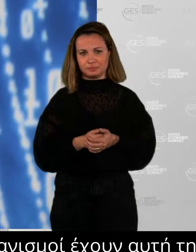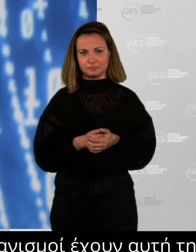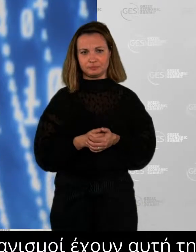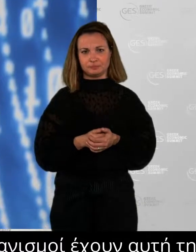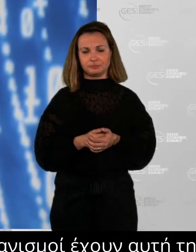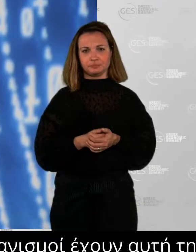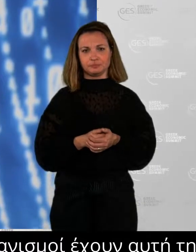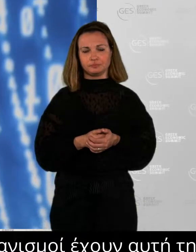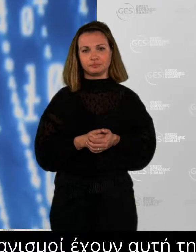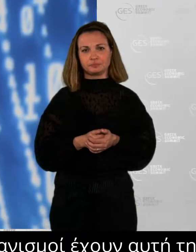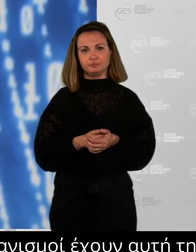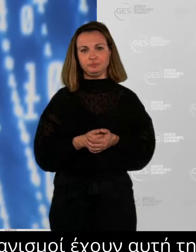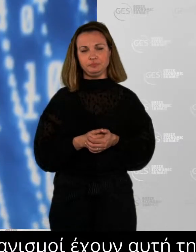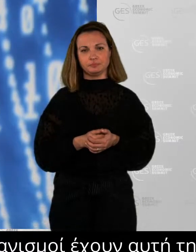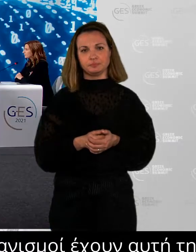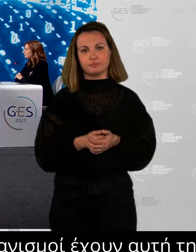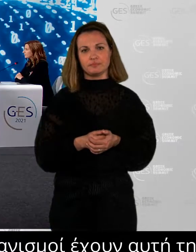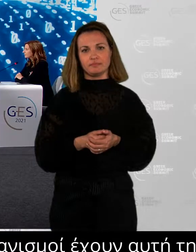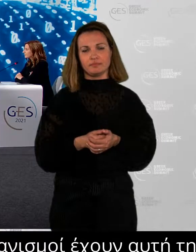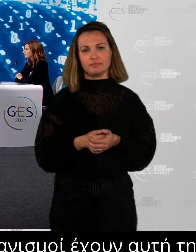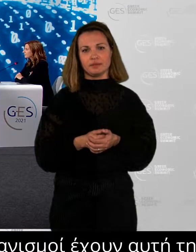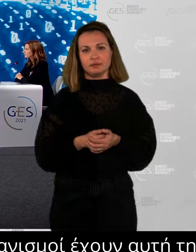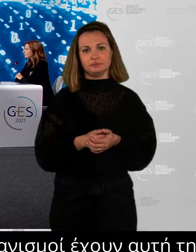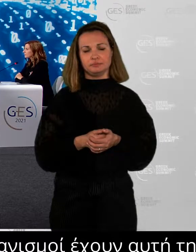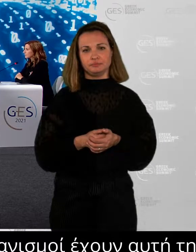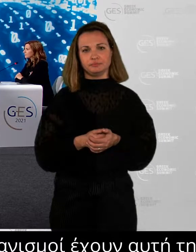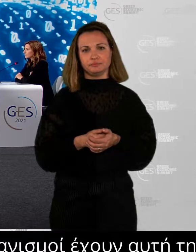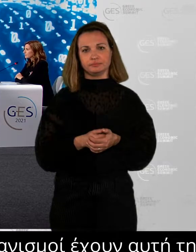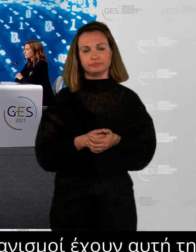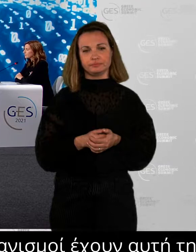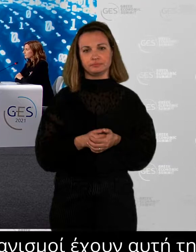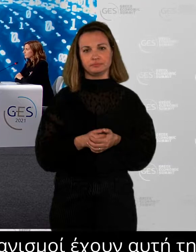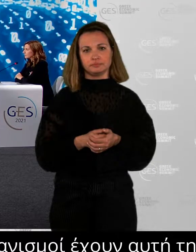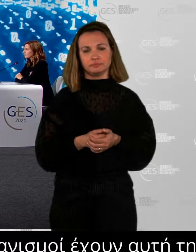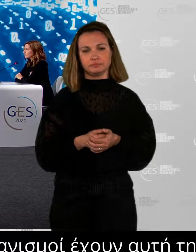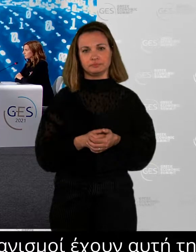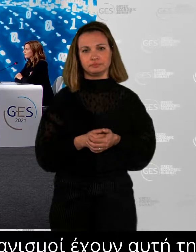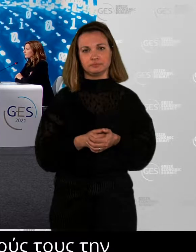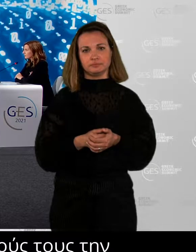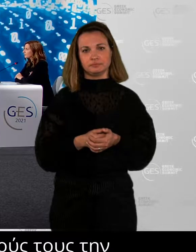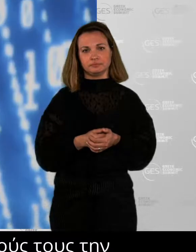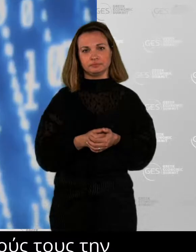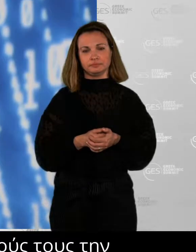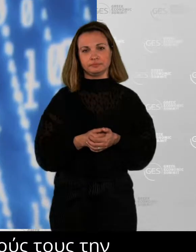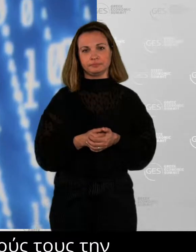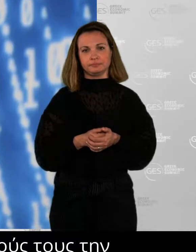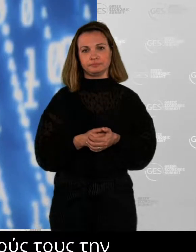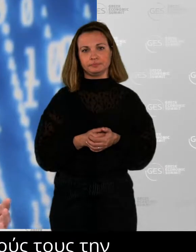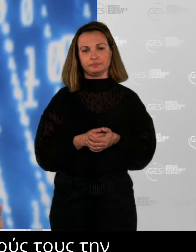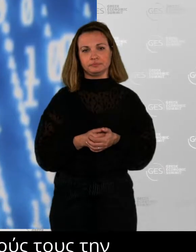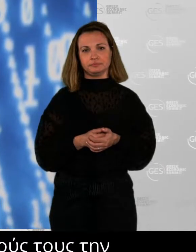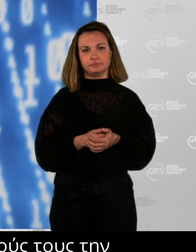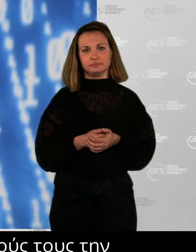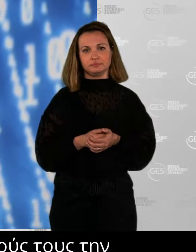maintain the feeling that you belong, right? Because one of the main kind of, I think, important aspects of being physical is